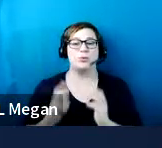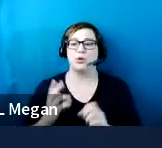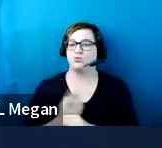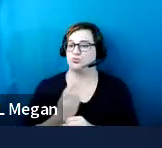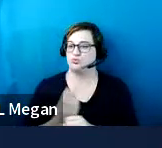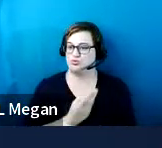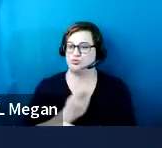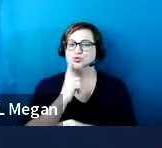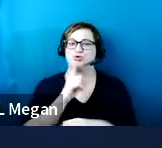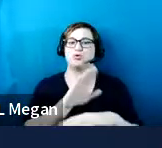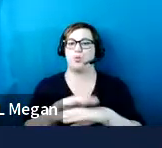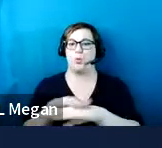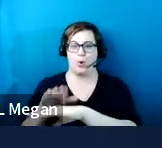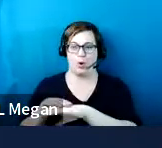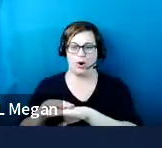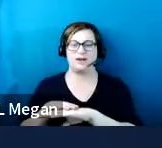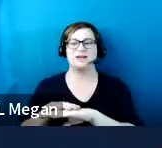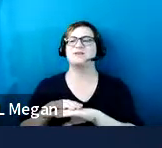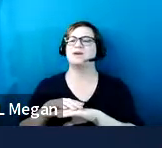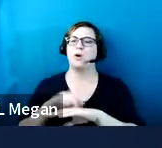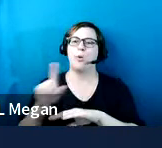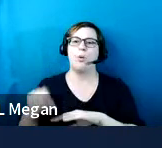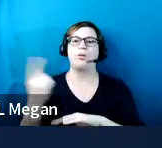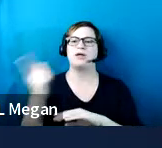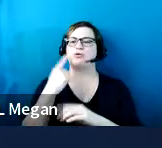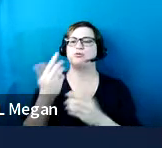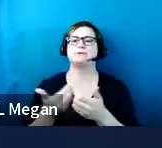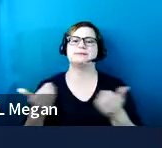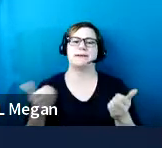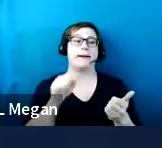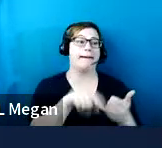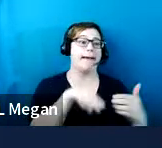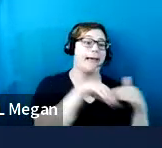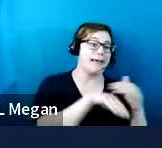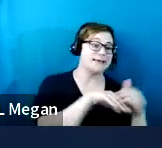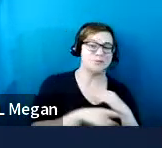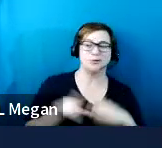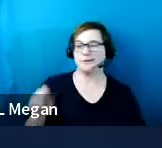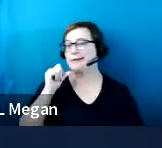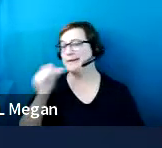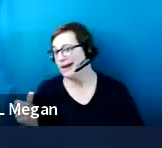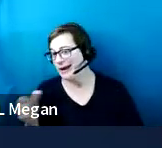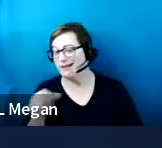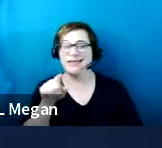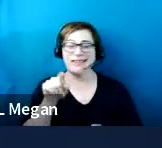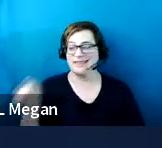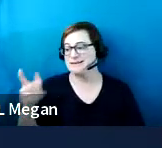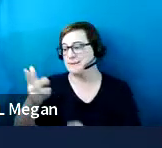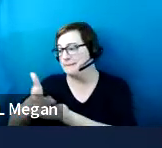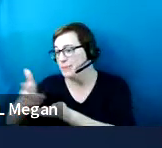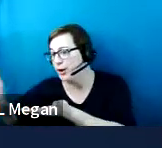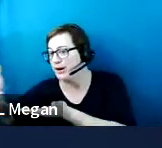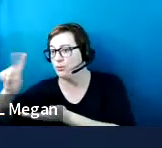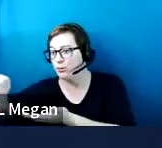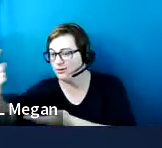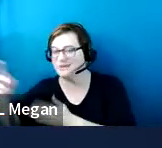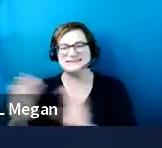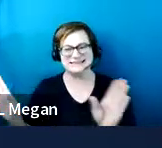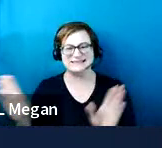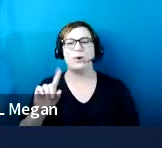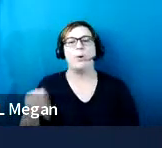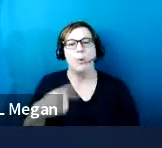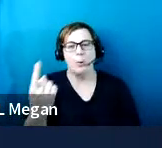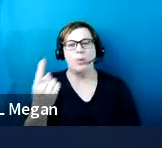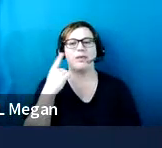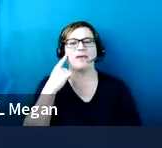detectable warnings just to differentiate between what is your accessible route and what is your parking lot. Um, we want you to only do it